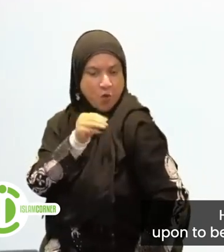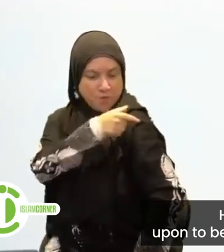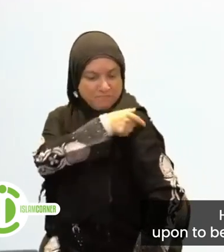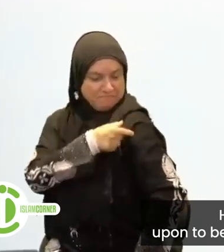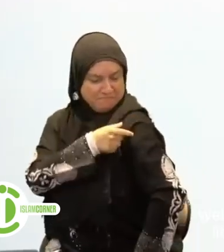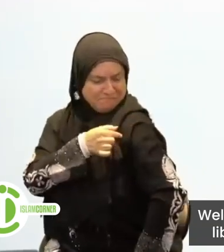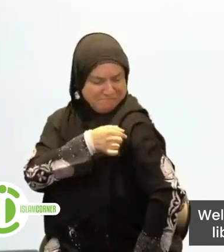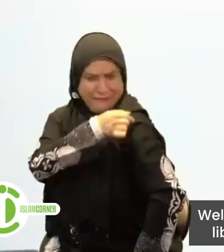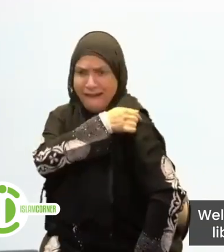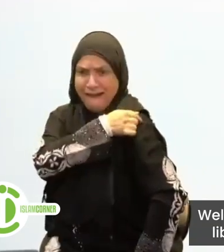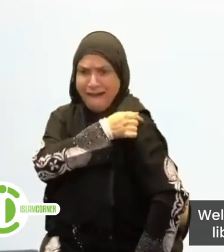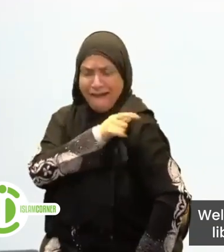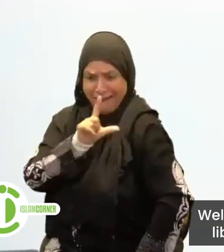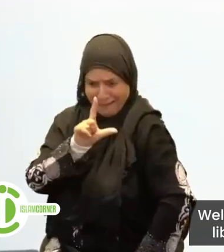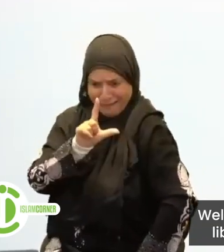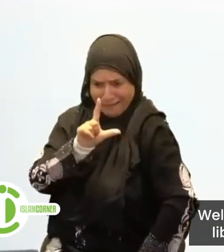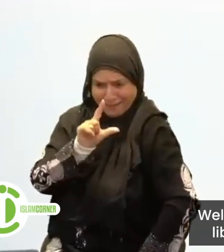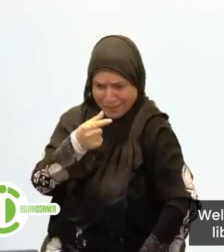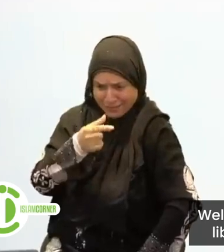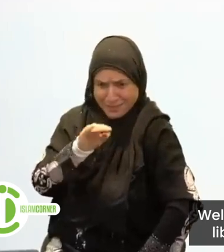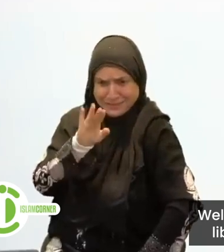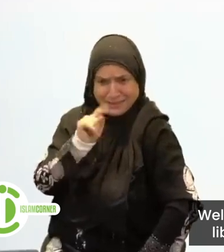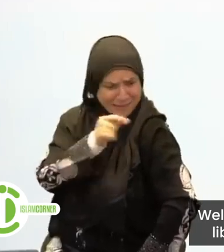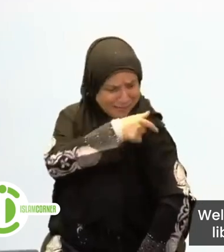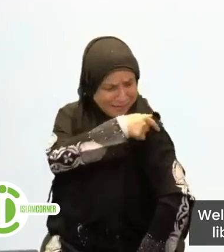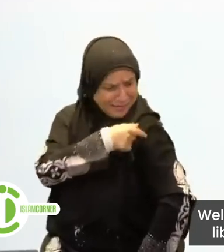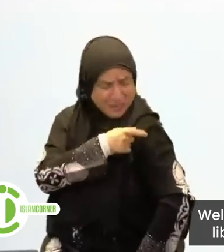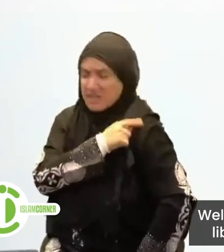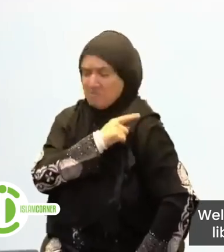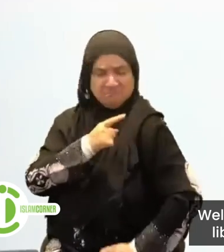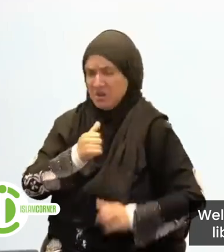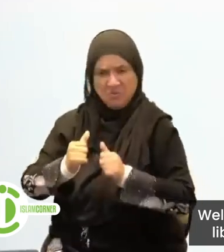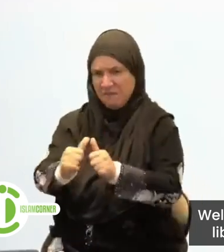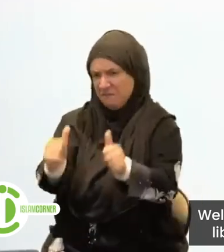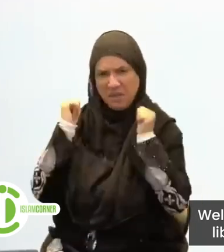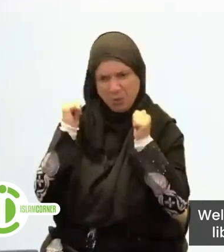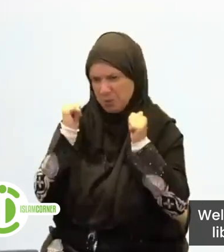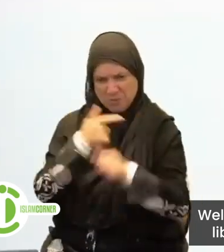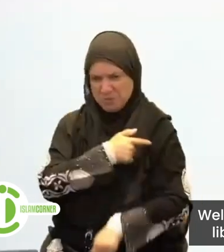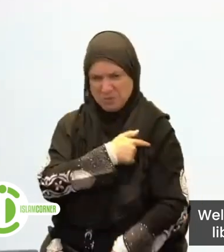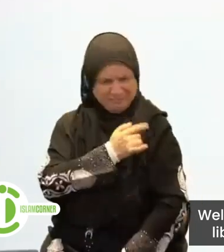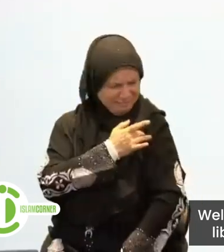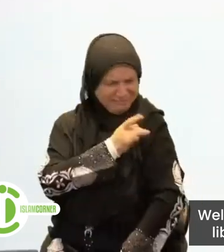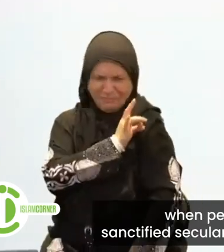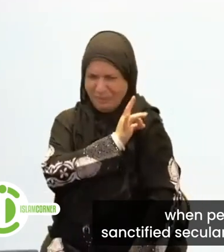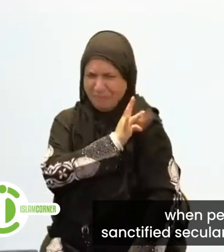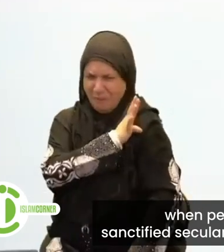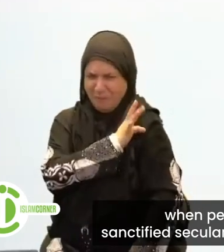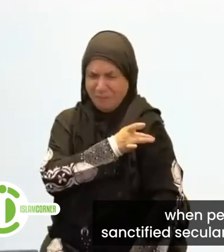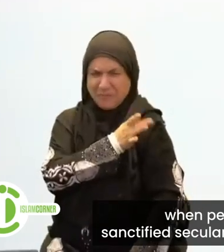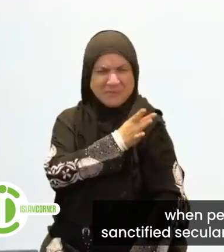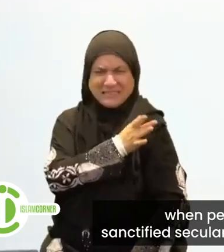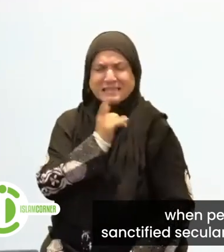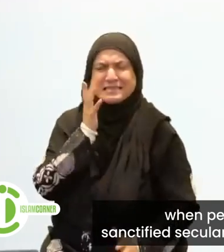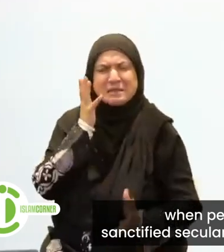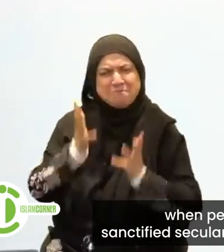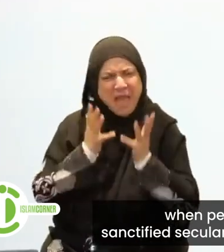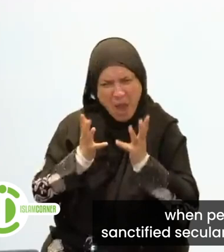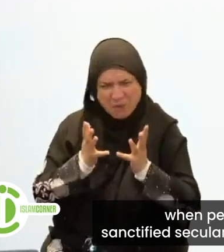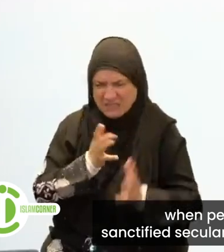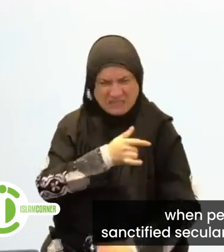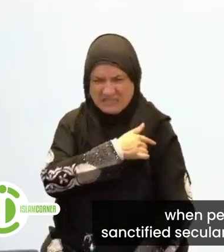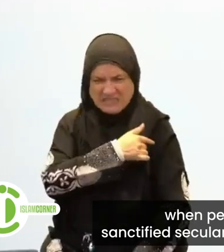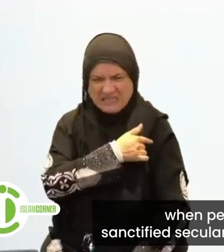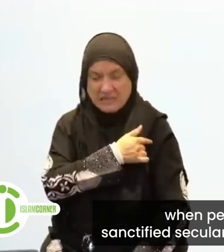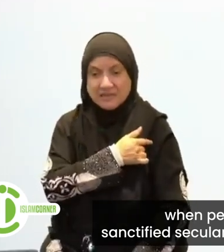Why? Well, we see time and time again that liberalism becomes awfully illiberal when people refuse to abide by